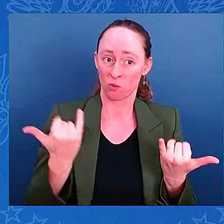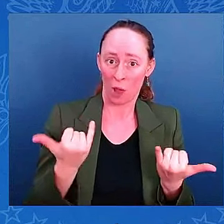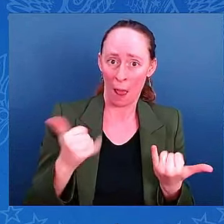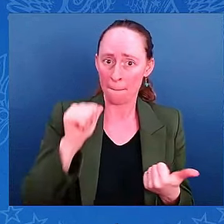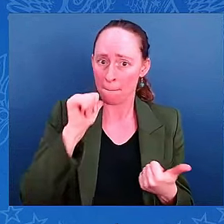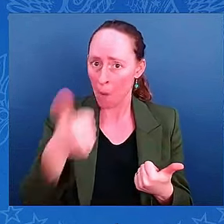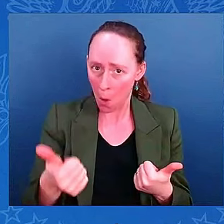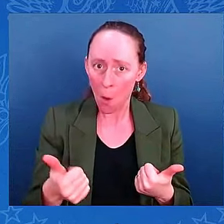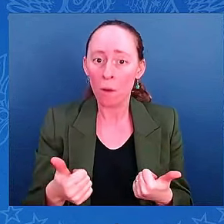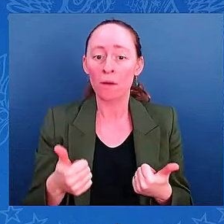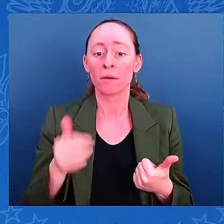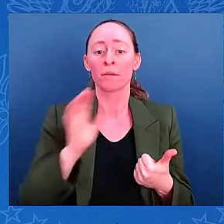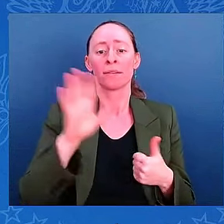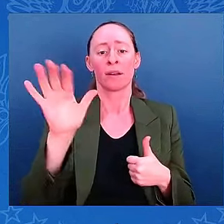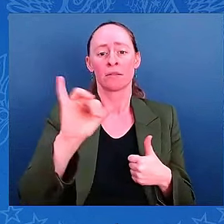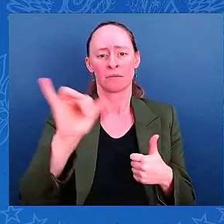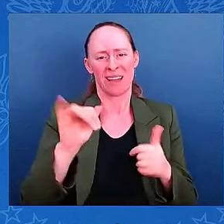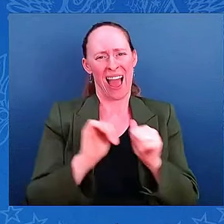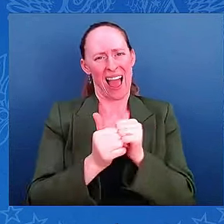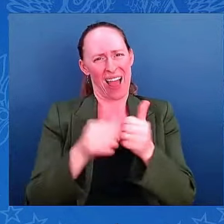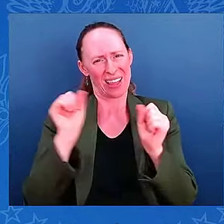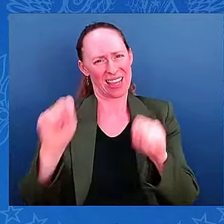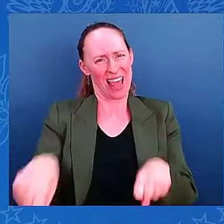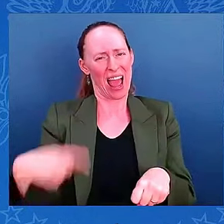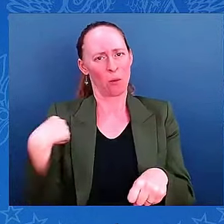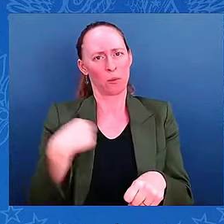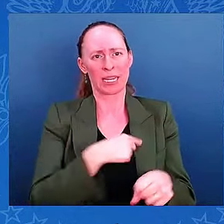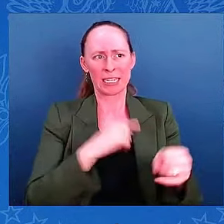people in the hours before it makes landfall?